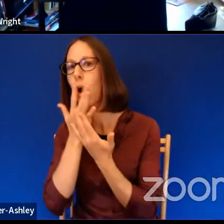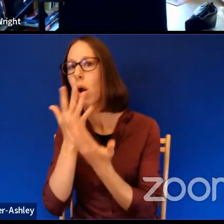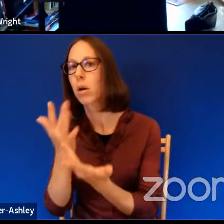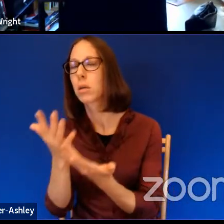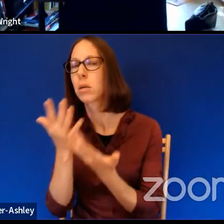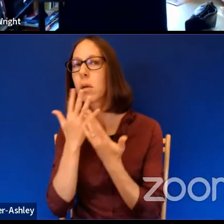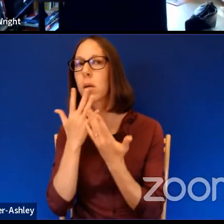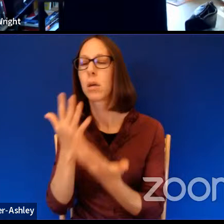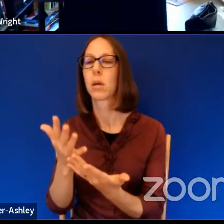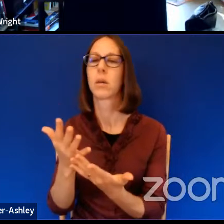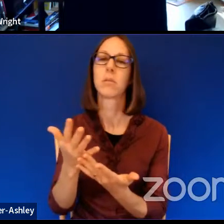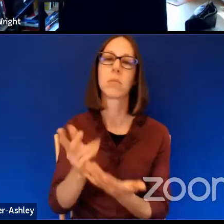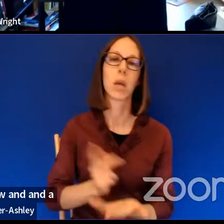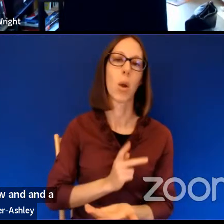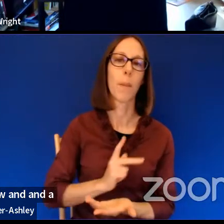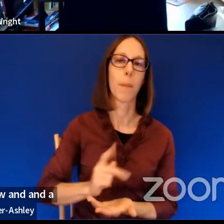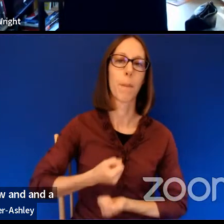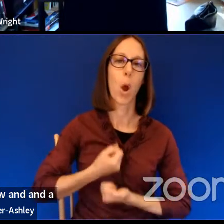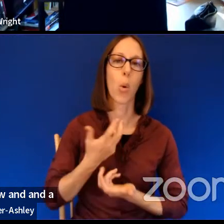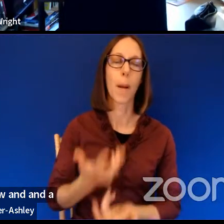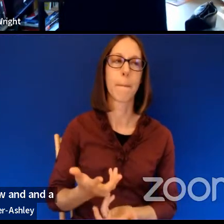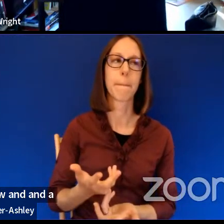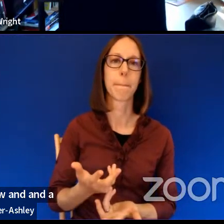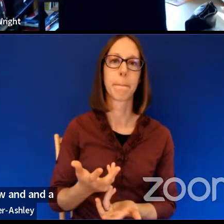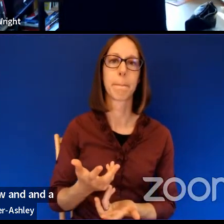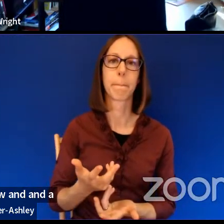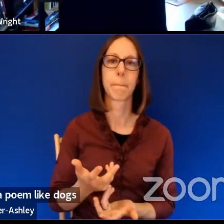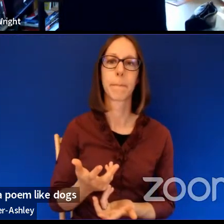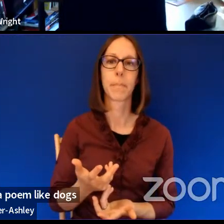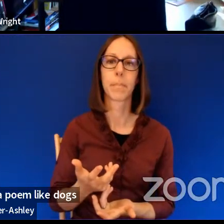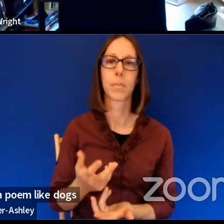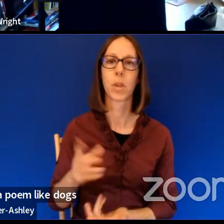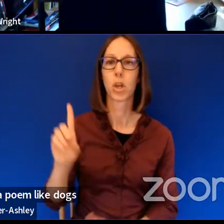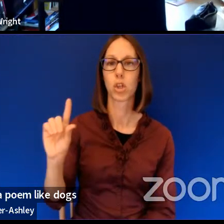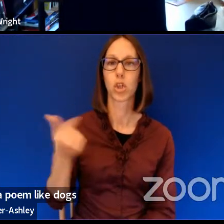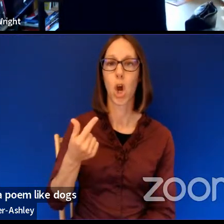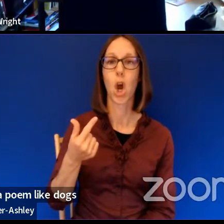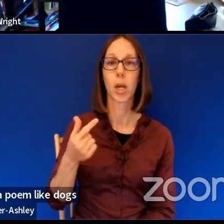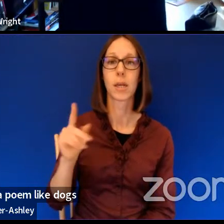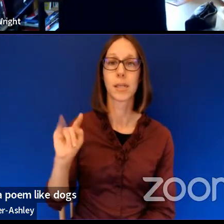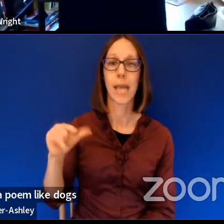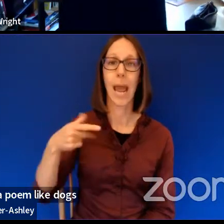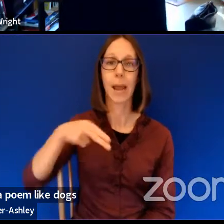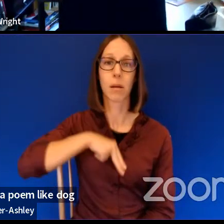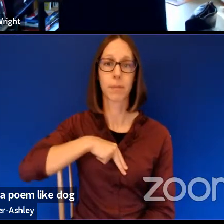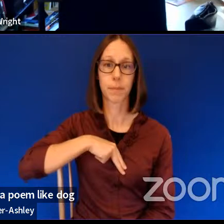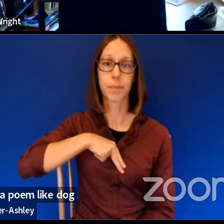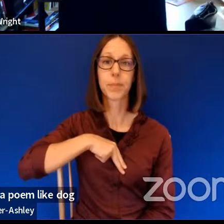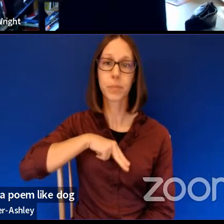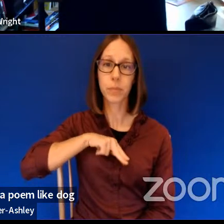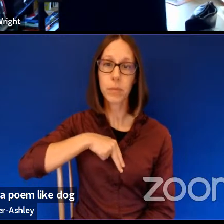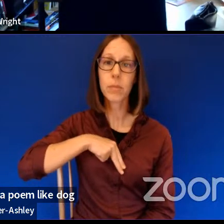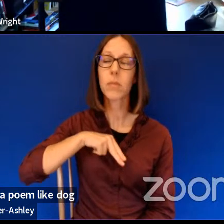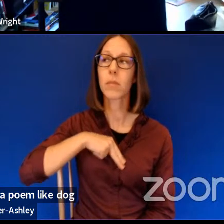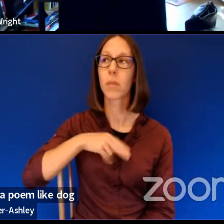you know, in a poem like, um, dog tags where my mother speaks. I mean,